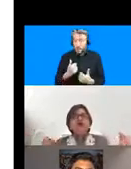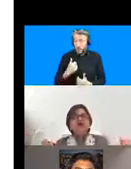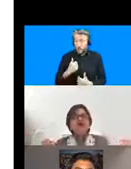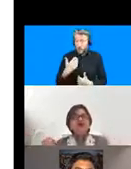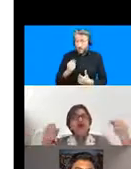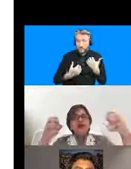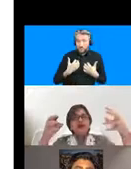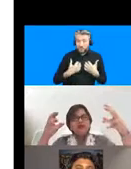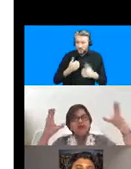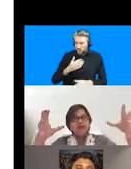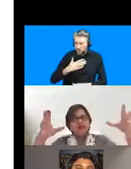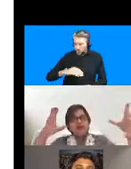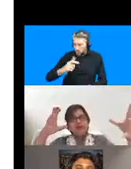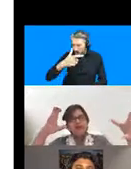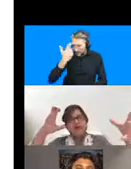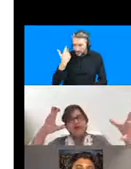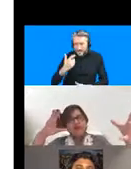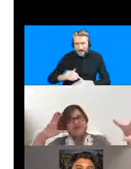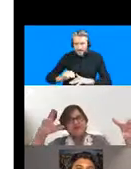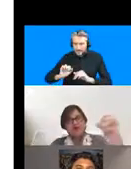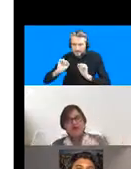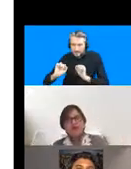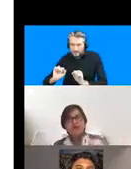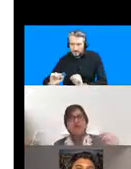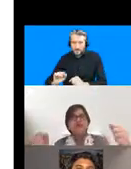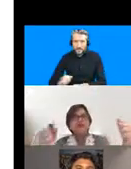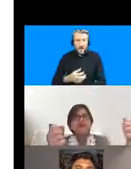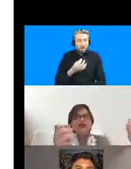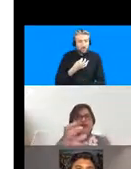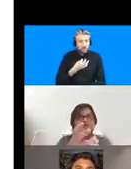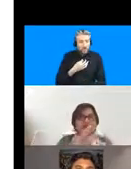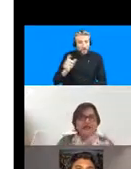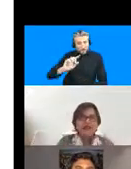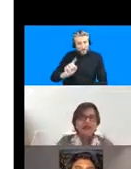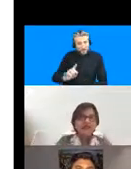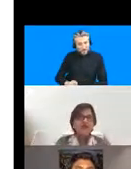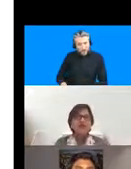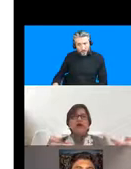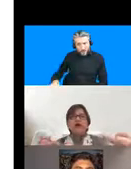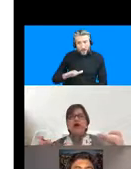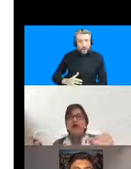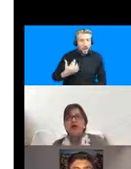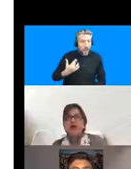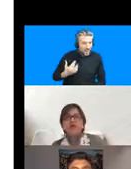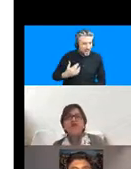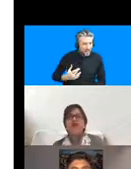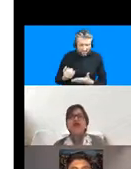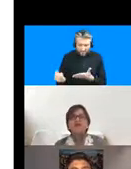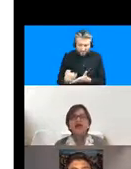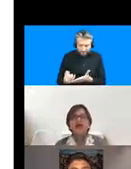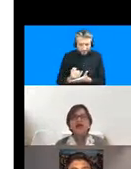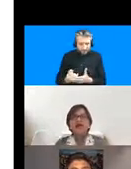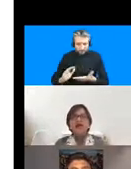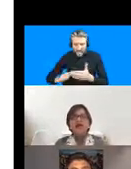to understand especially you know these are the vulnerable populations living in slums or in uh low-income informal